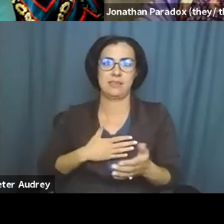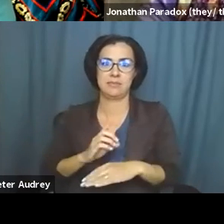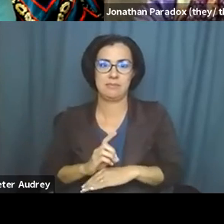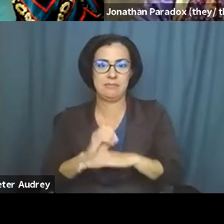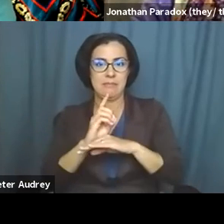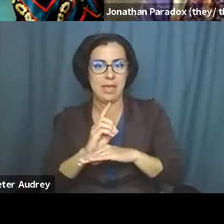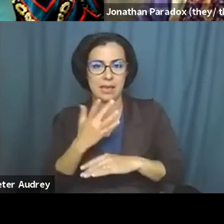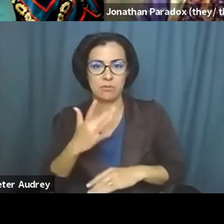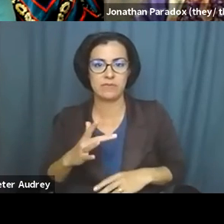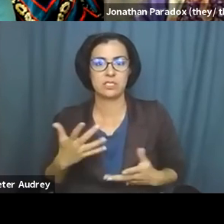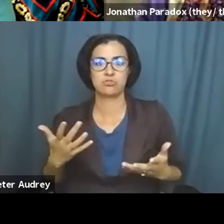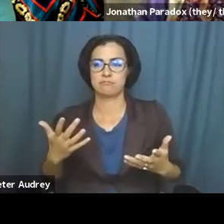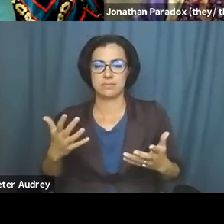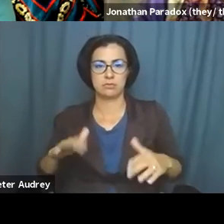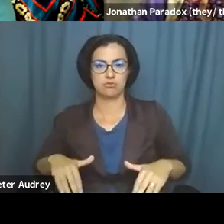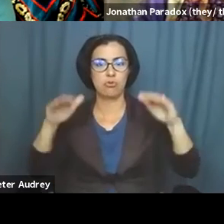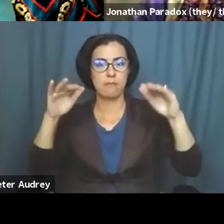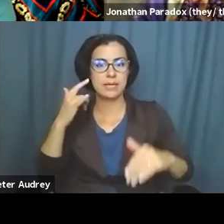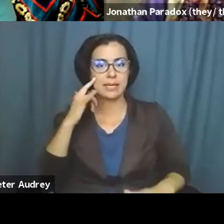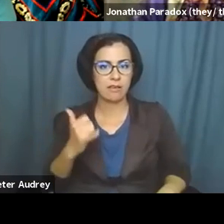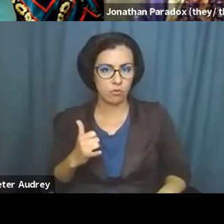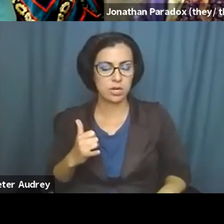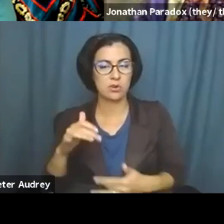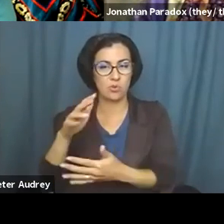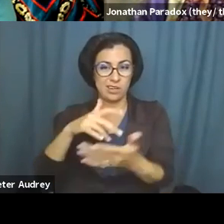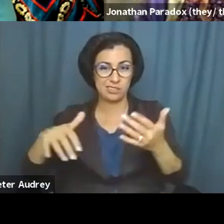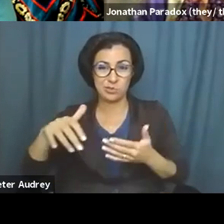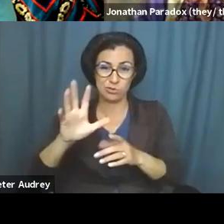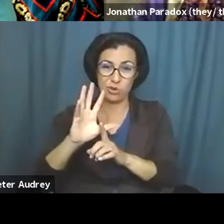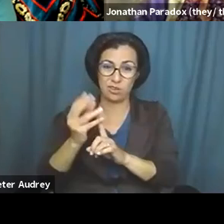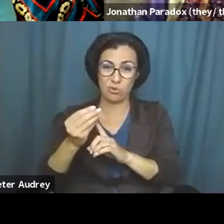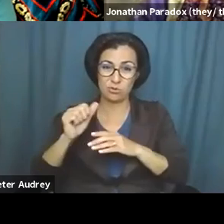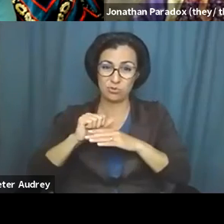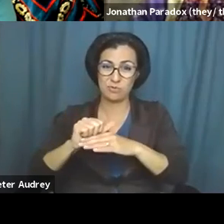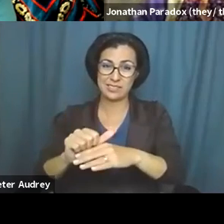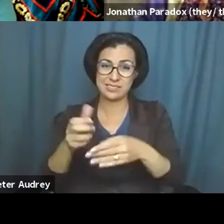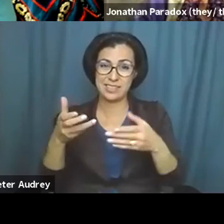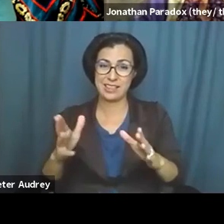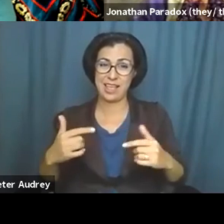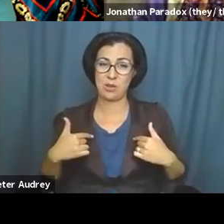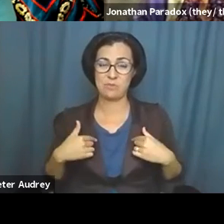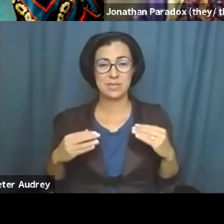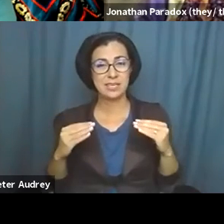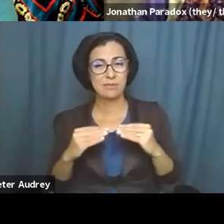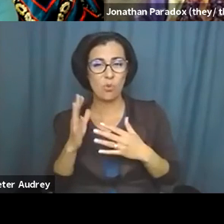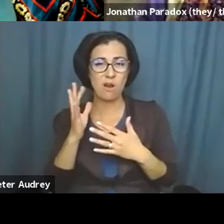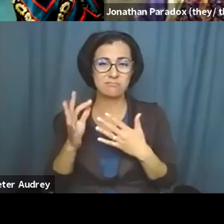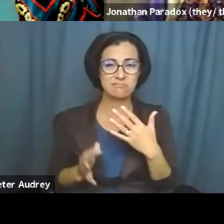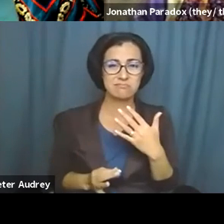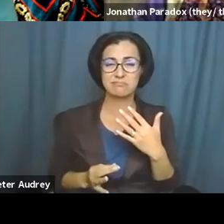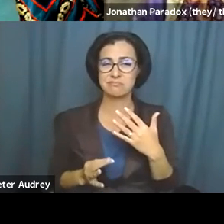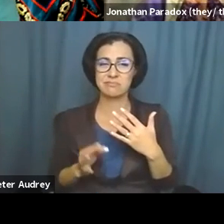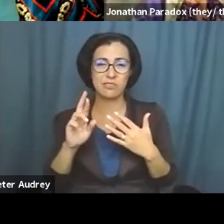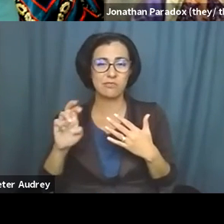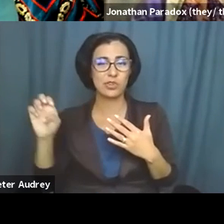where the social, um, and cultural, uh, practices allow me to, to be more free in my choices, um, as